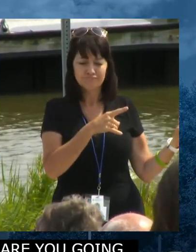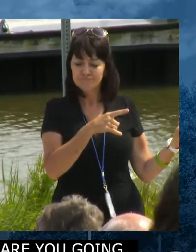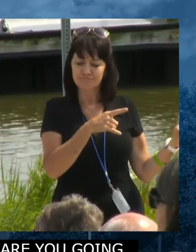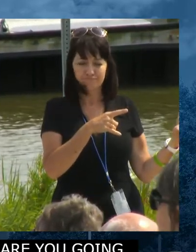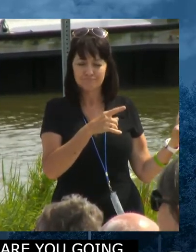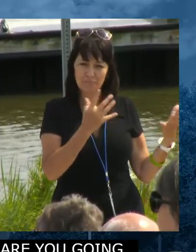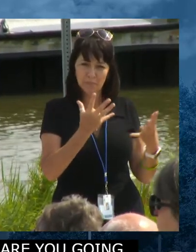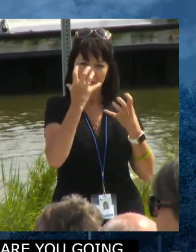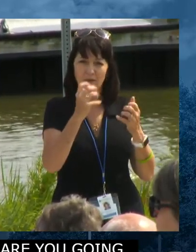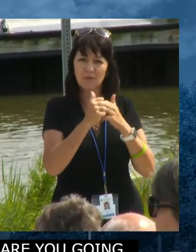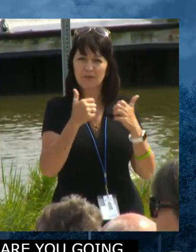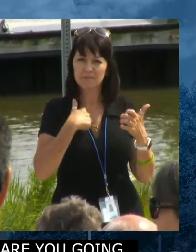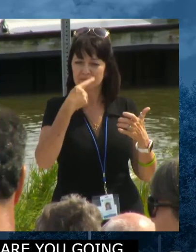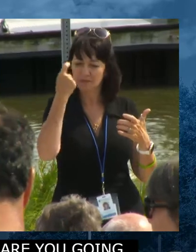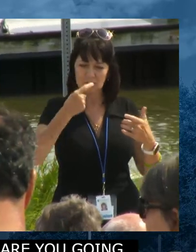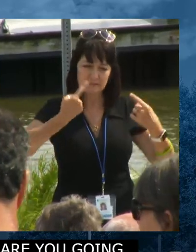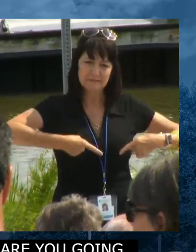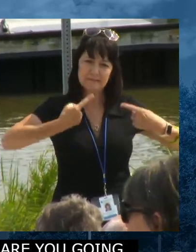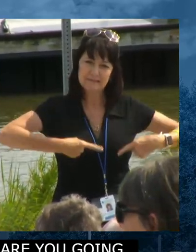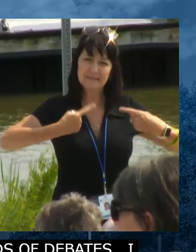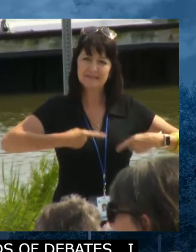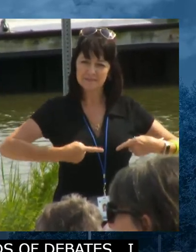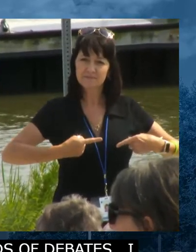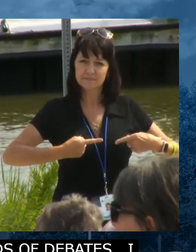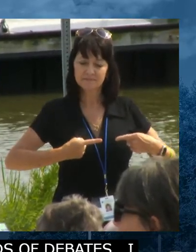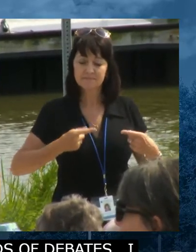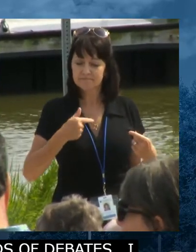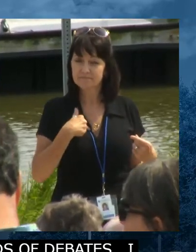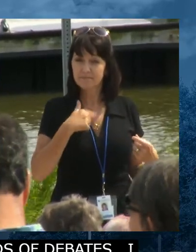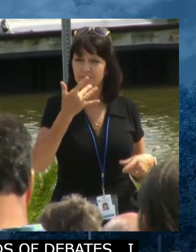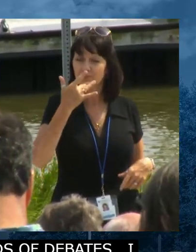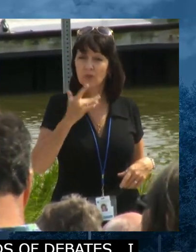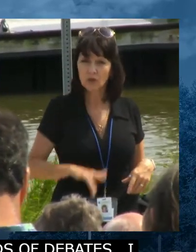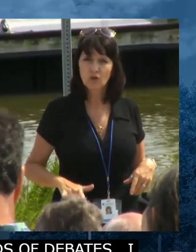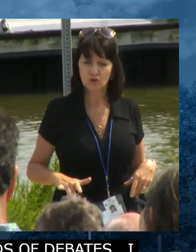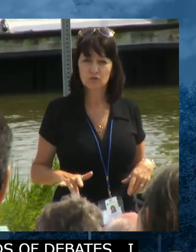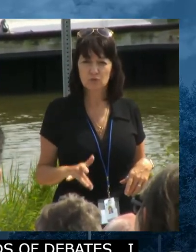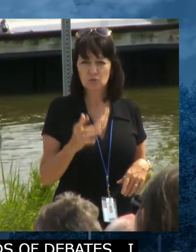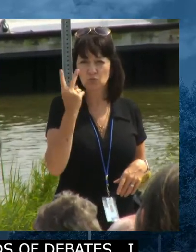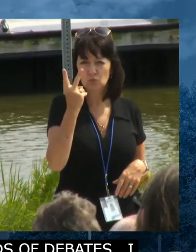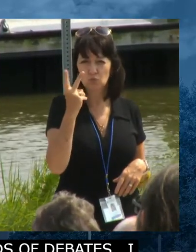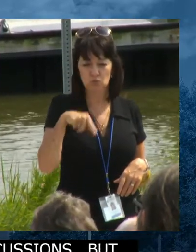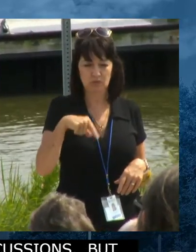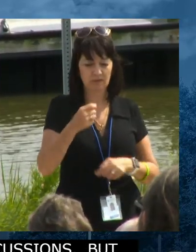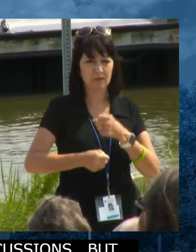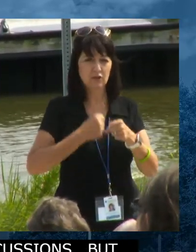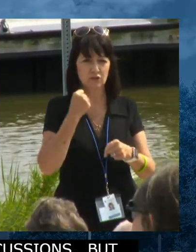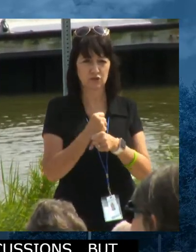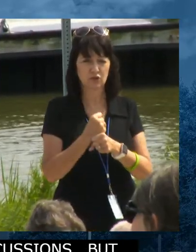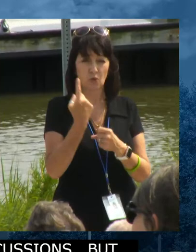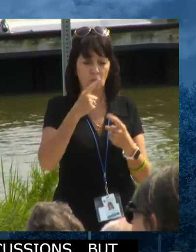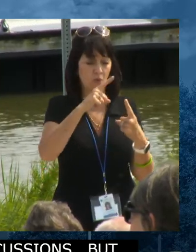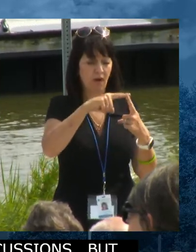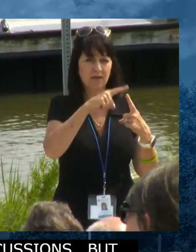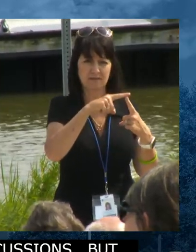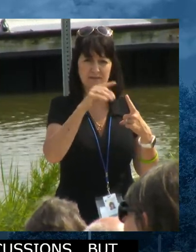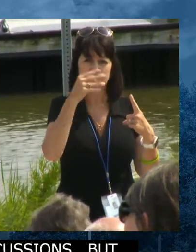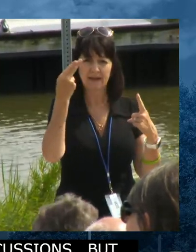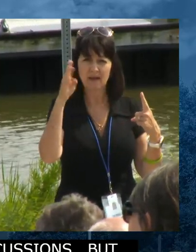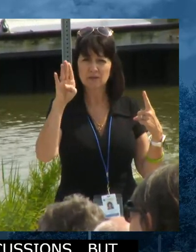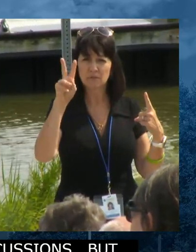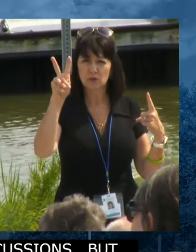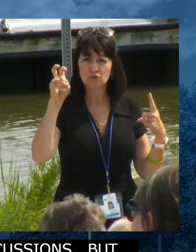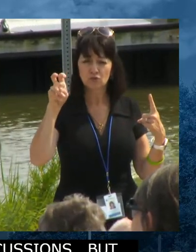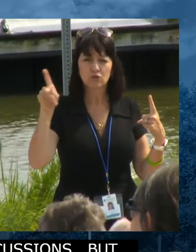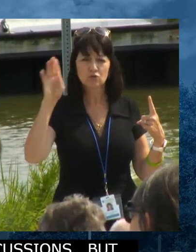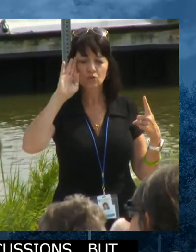to have two things this year. One is a bill, House Bill 200, that will establish the rules